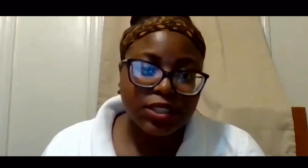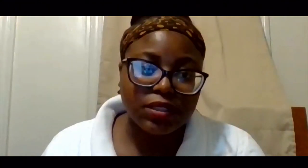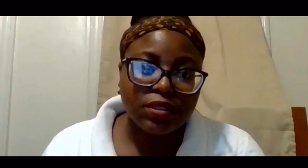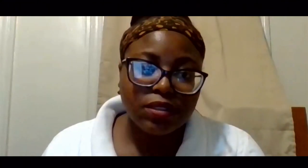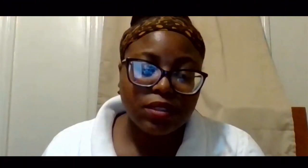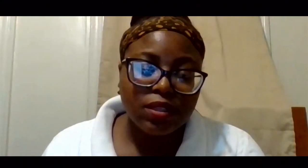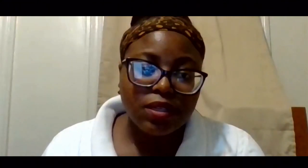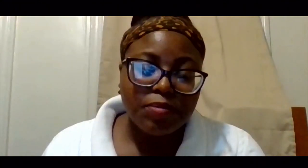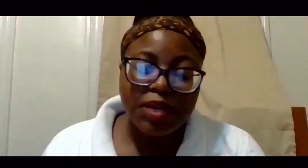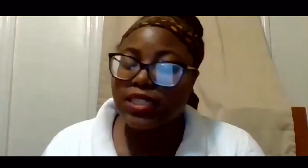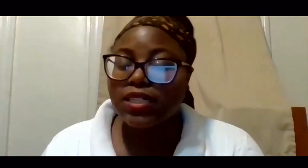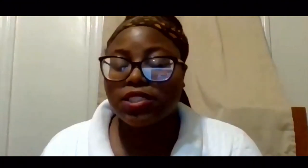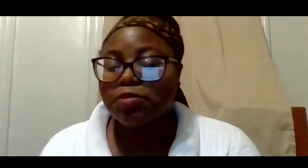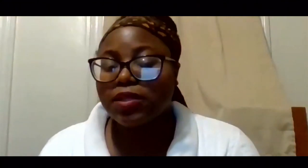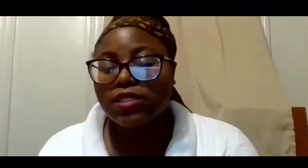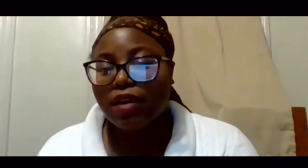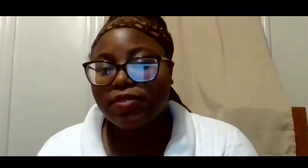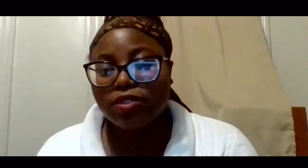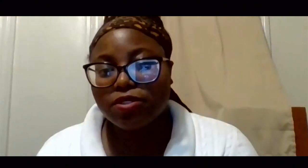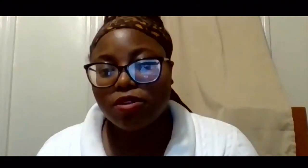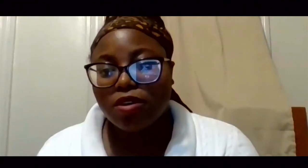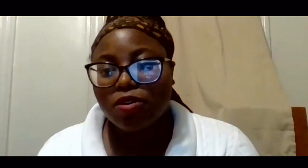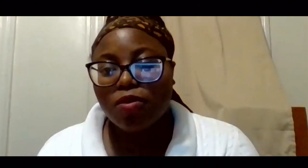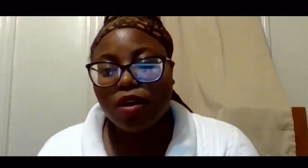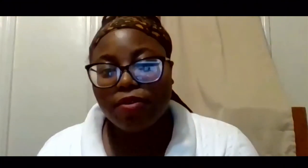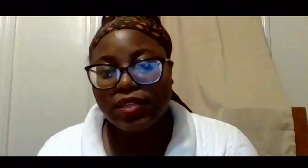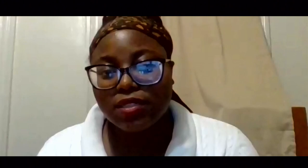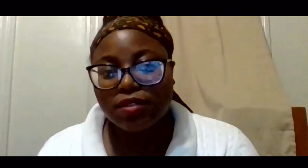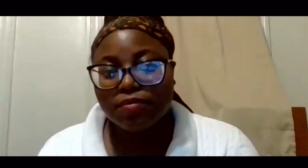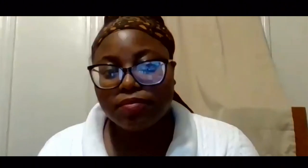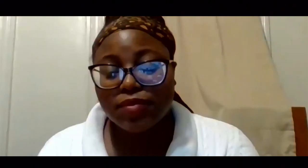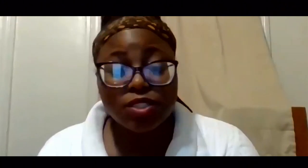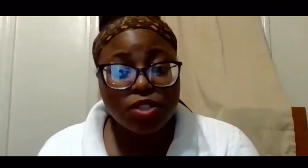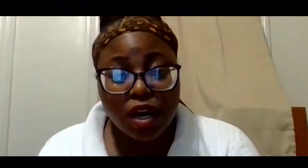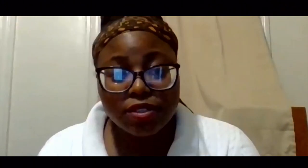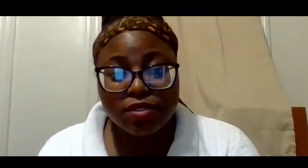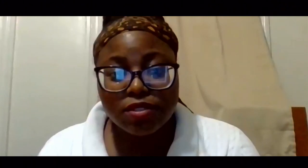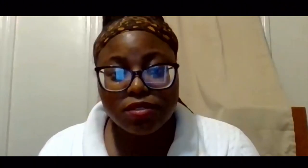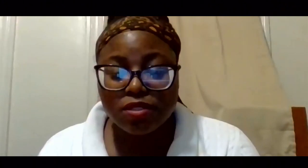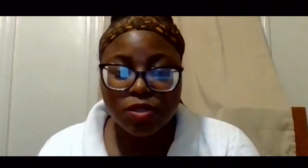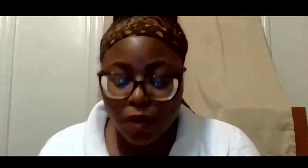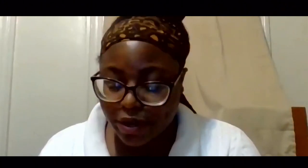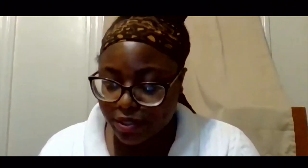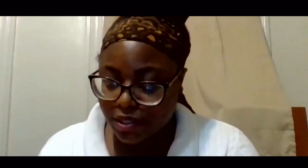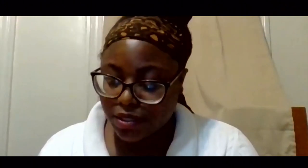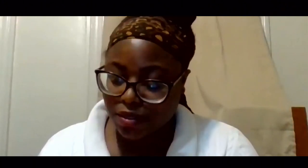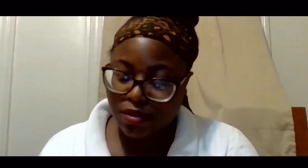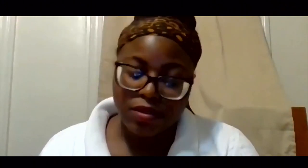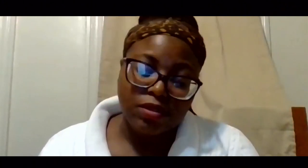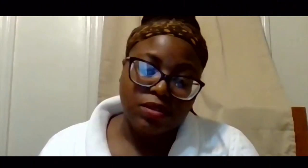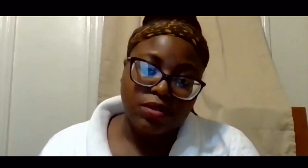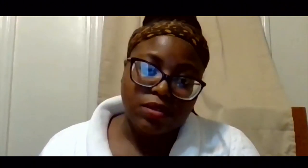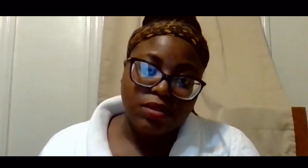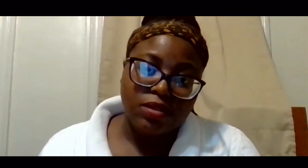profession? Because it's not just police officers who harbor racism. It's doctors. It's lawyers.